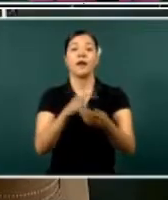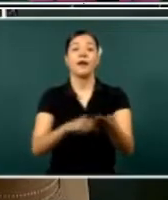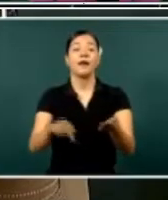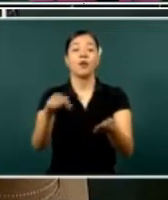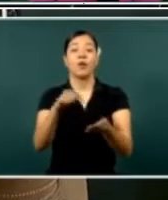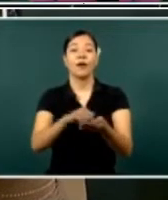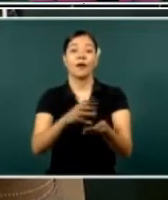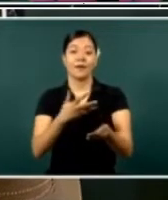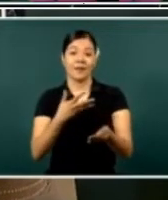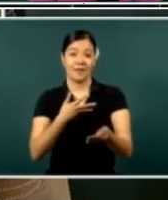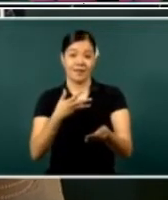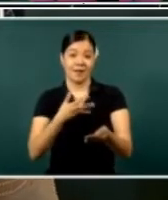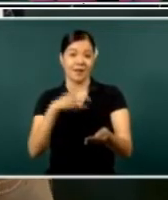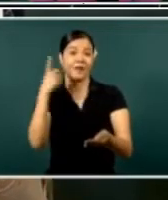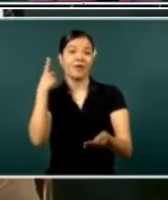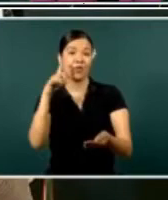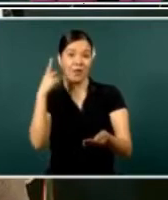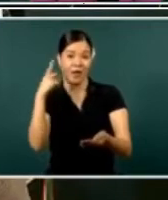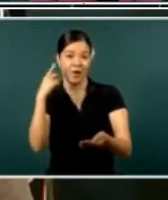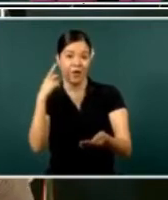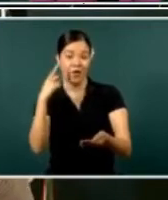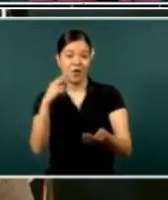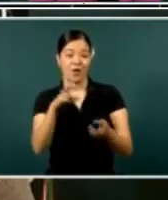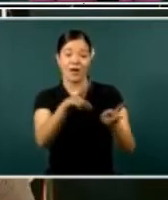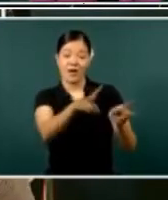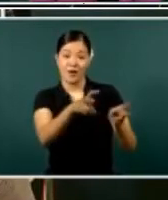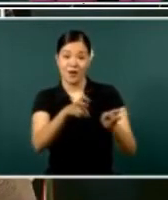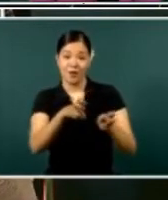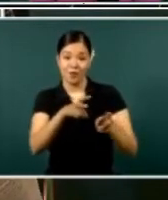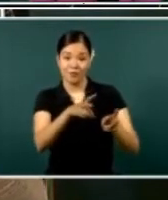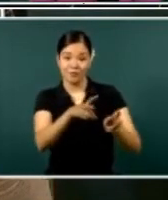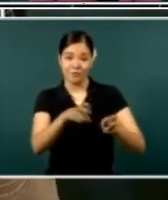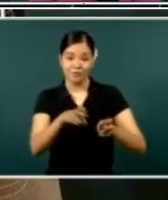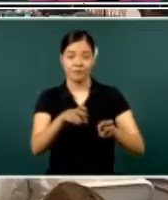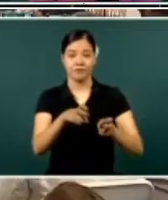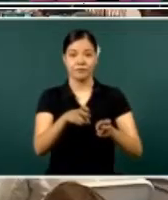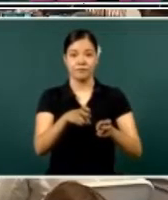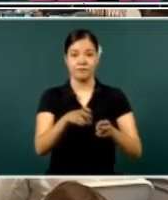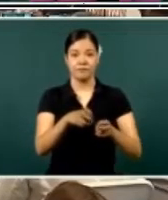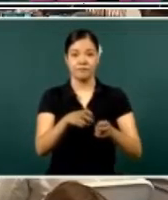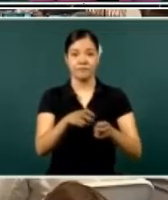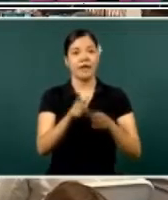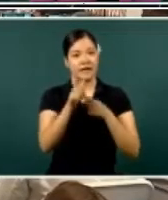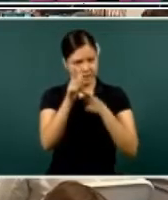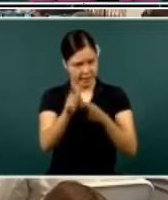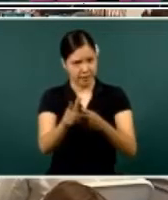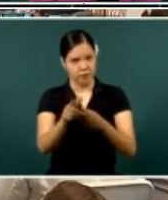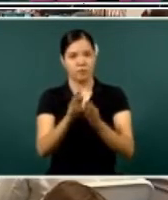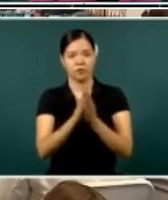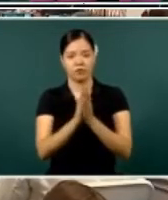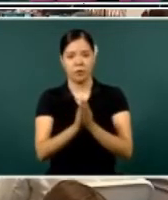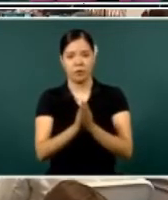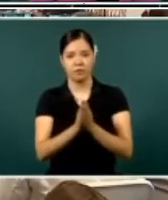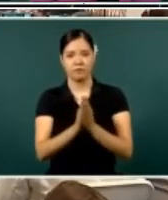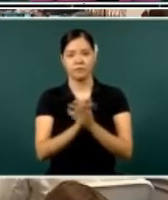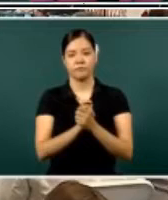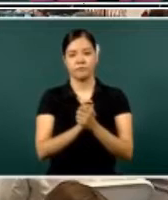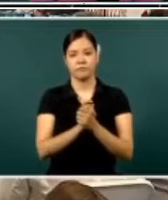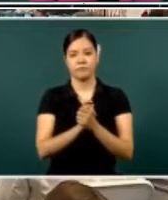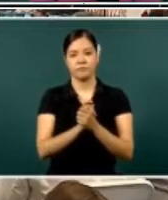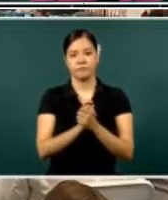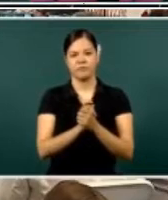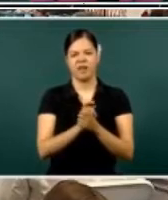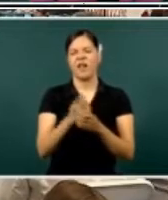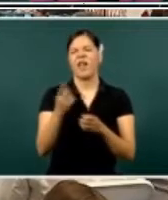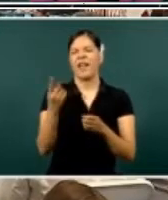compared to the rest of the country. So that's where it comes to, in relation to crimes.